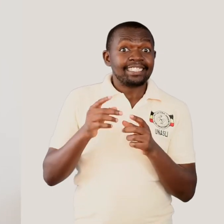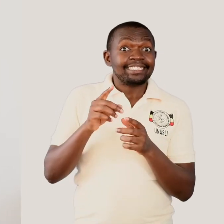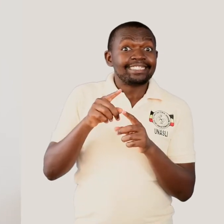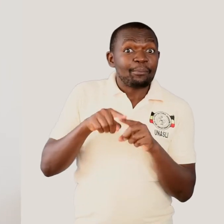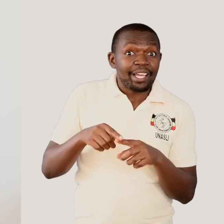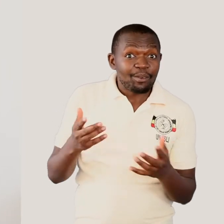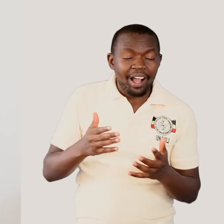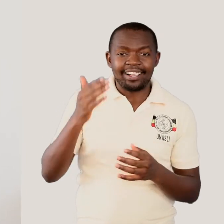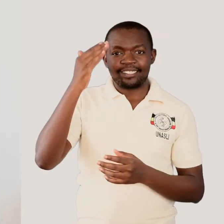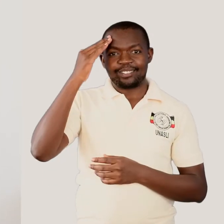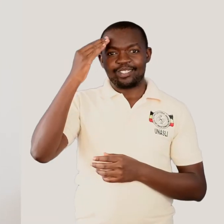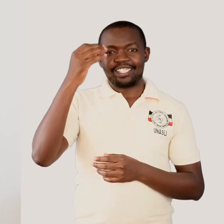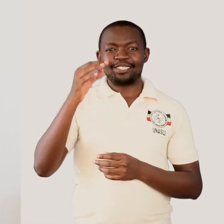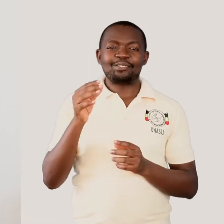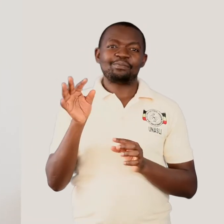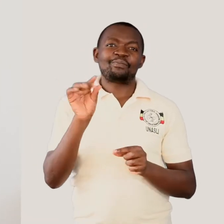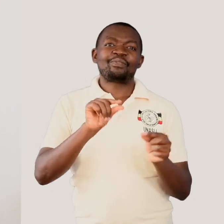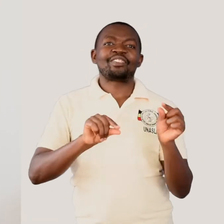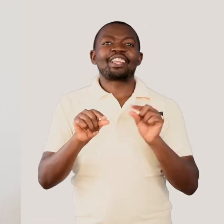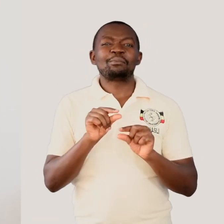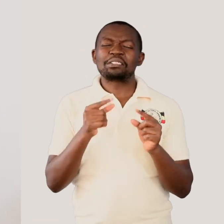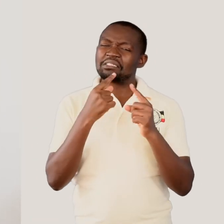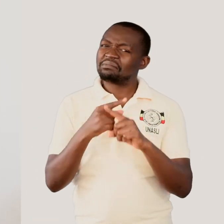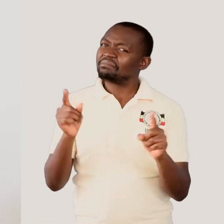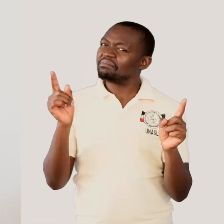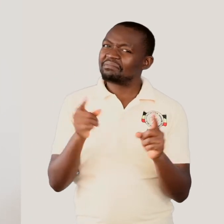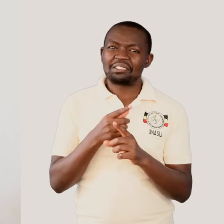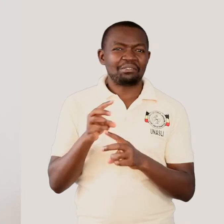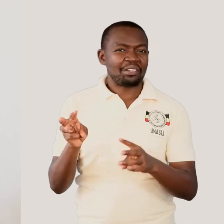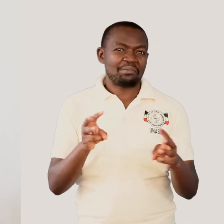chemistry in very many ways.